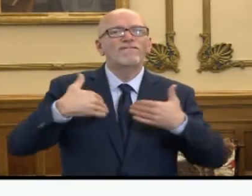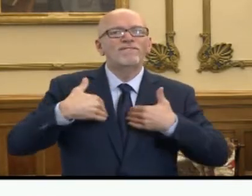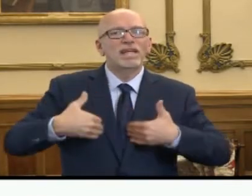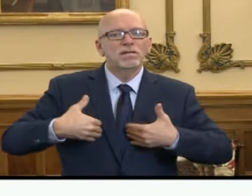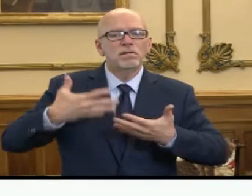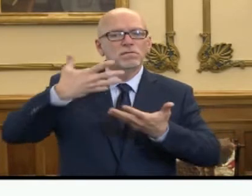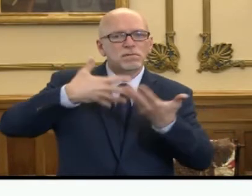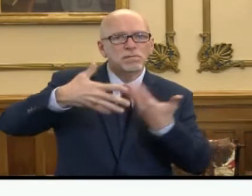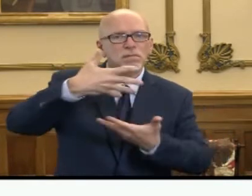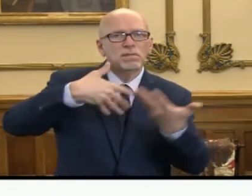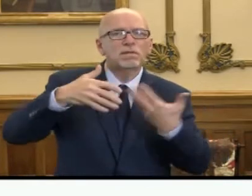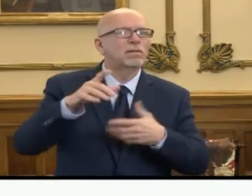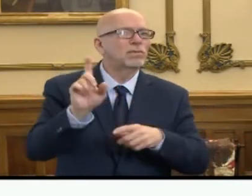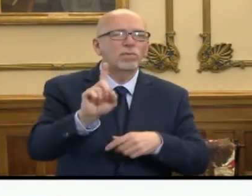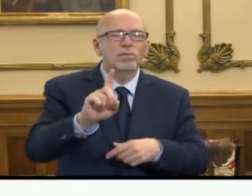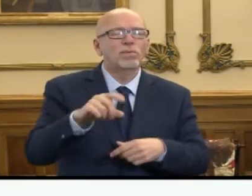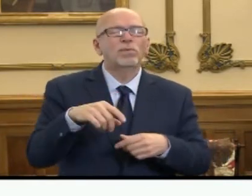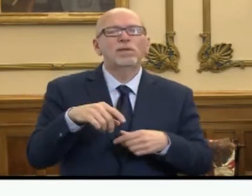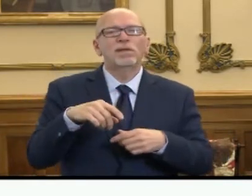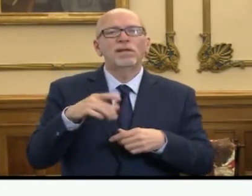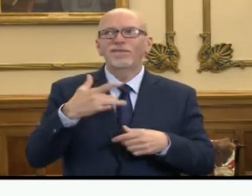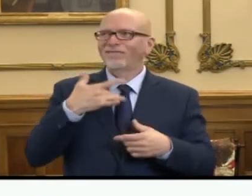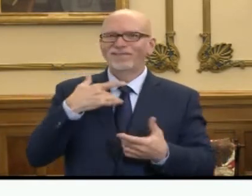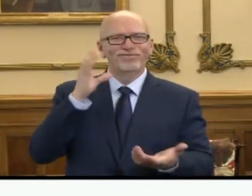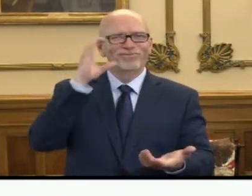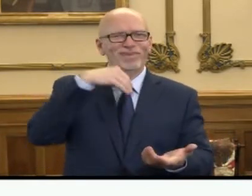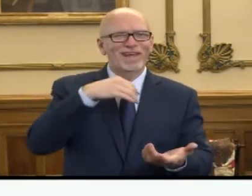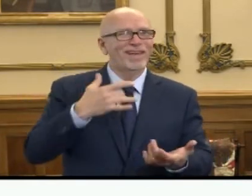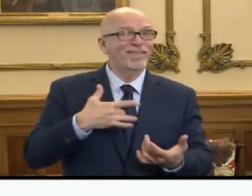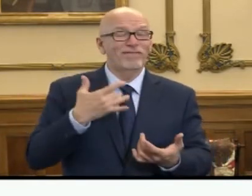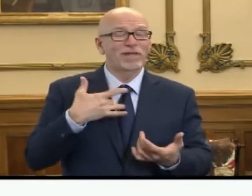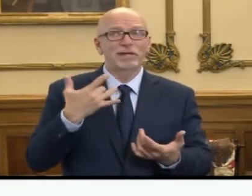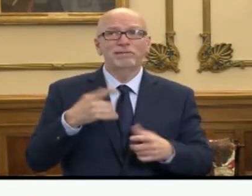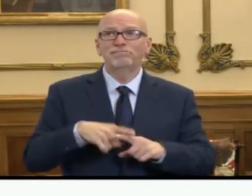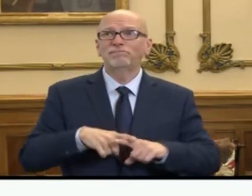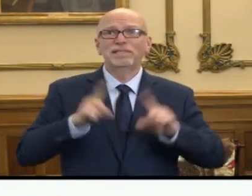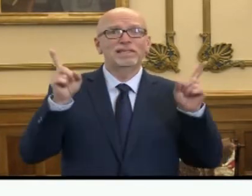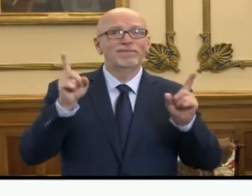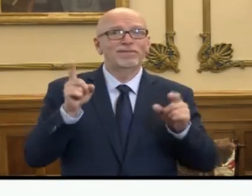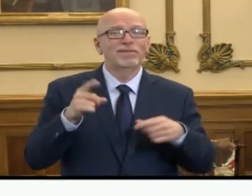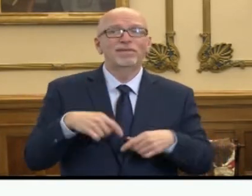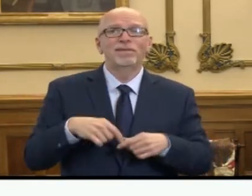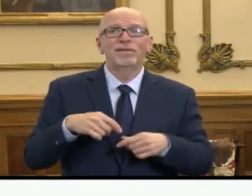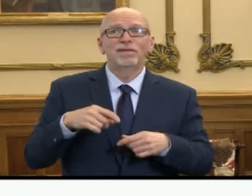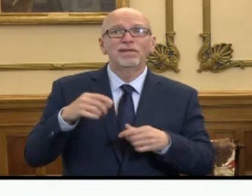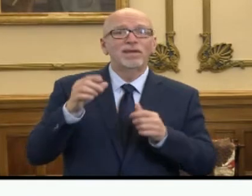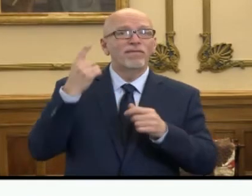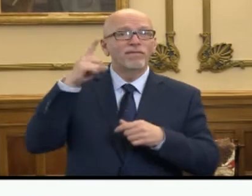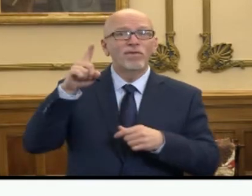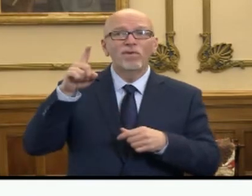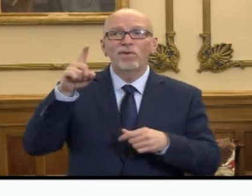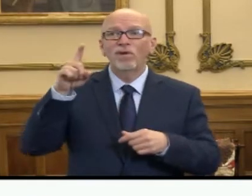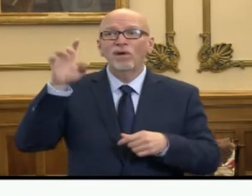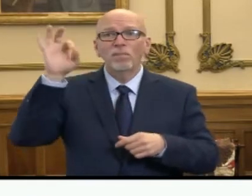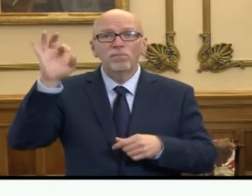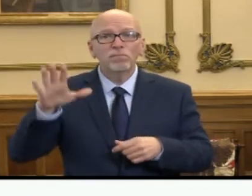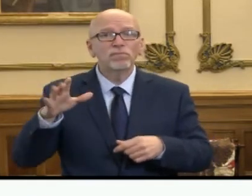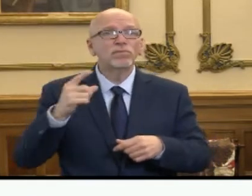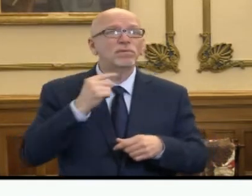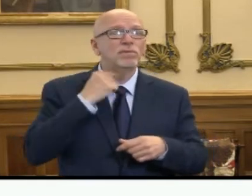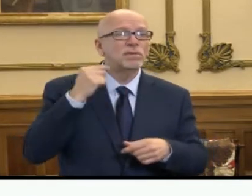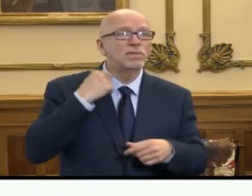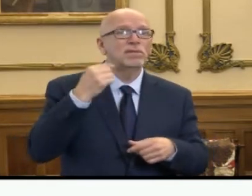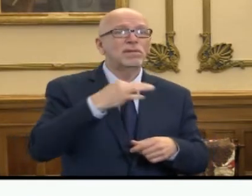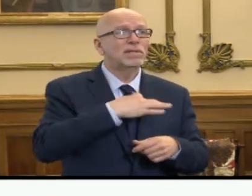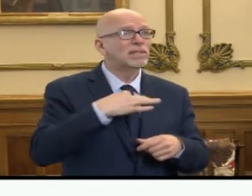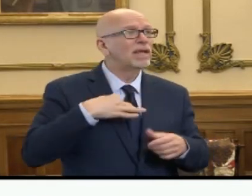interaction as strange or as unusual as it may be with clergy or staff or other participants